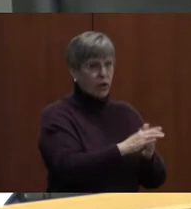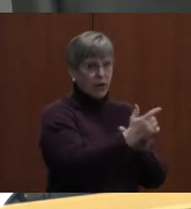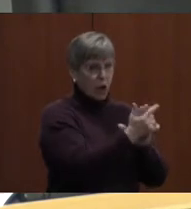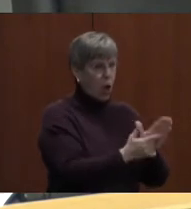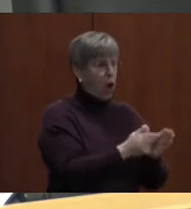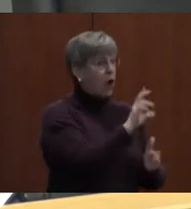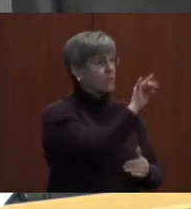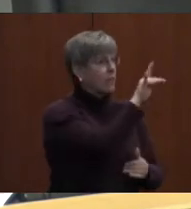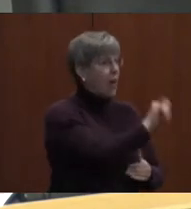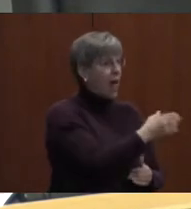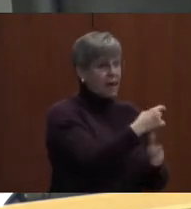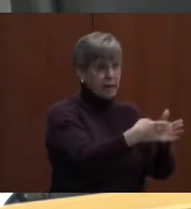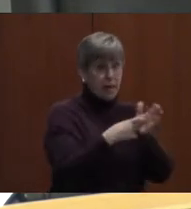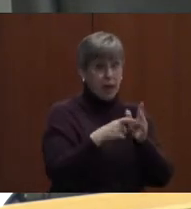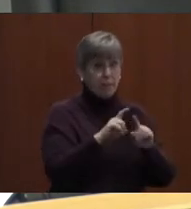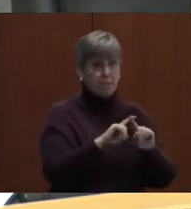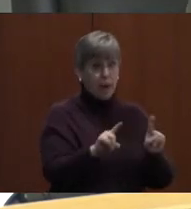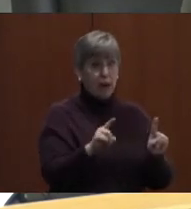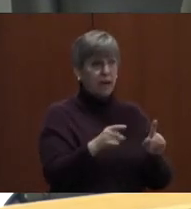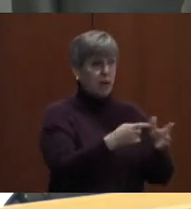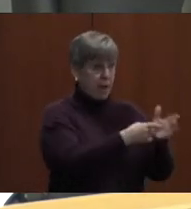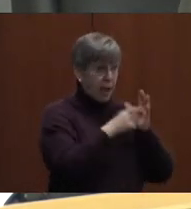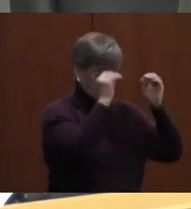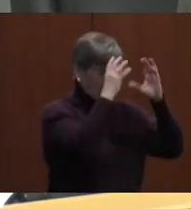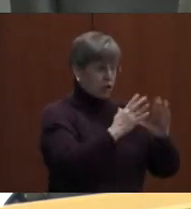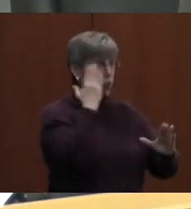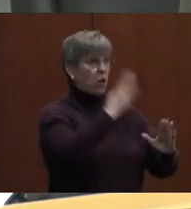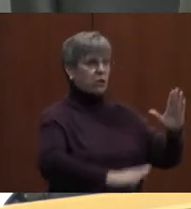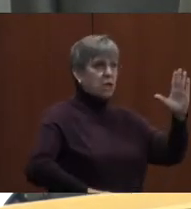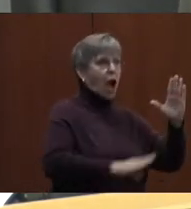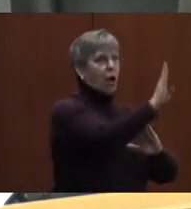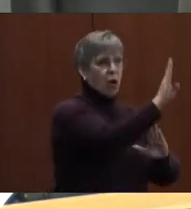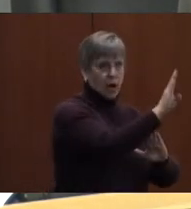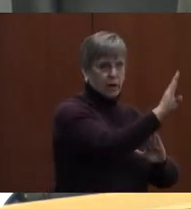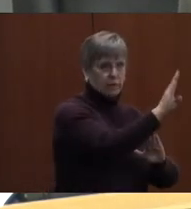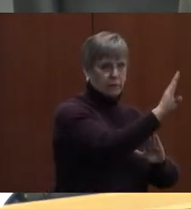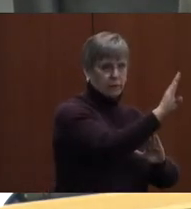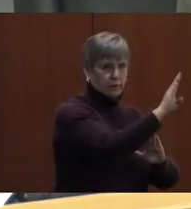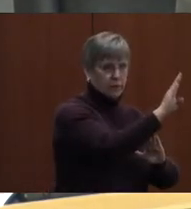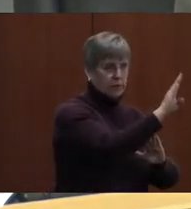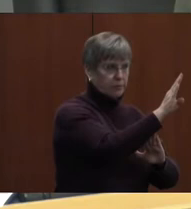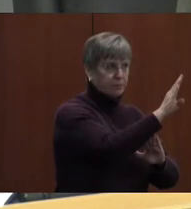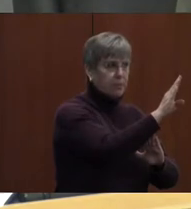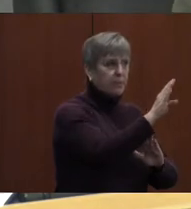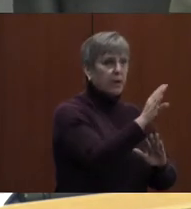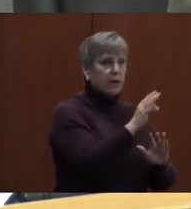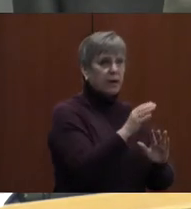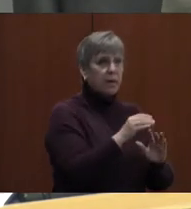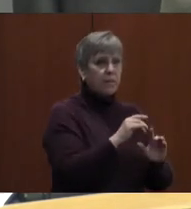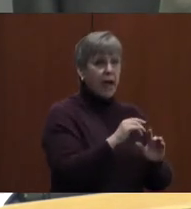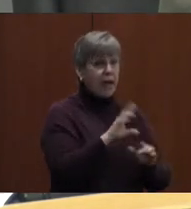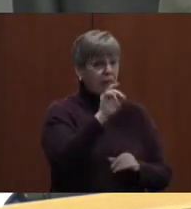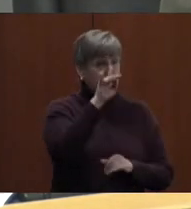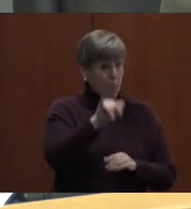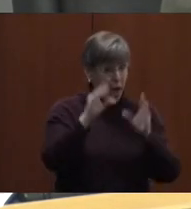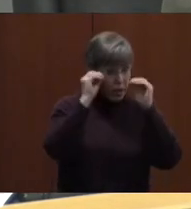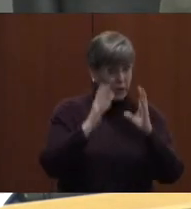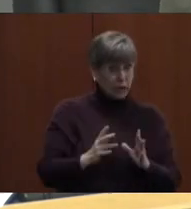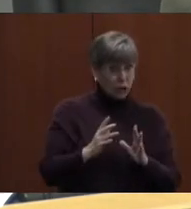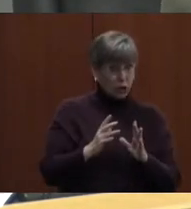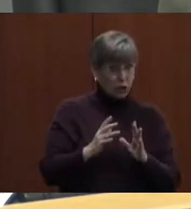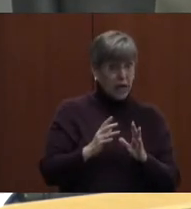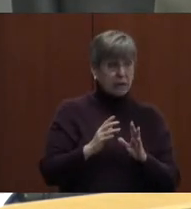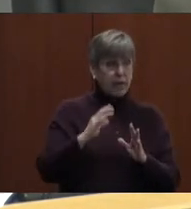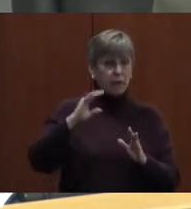supply and demand. The demand for teachers is going to skyrocket with Kerwin. The supply of teachers has been